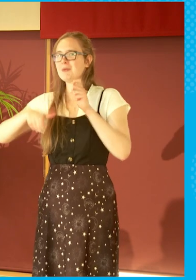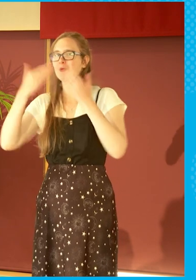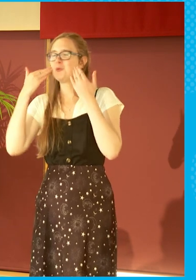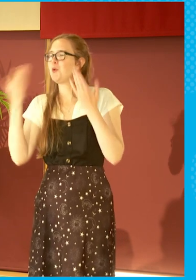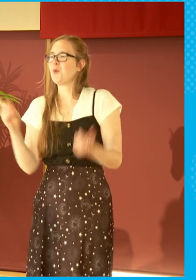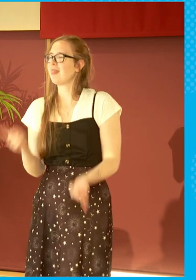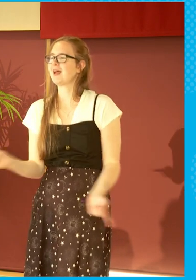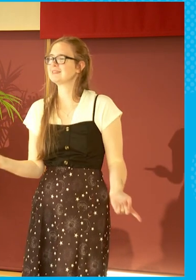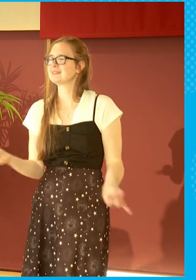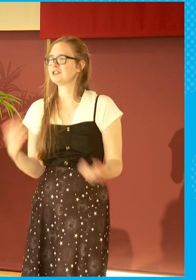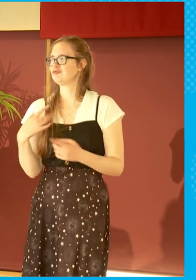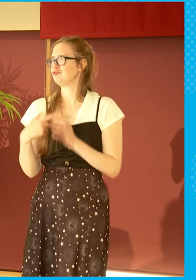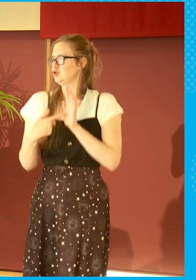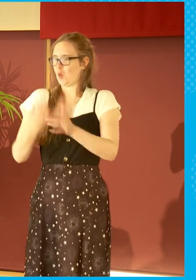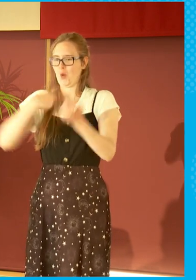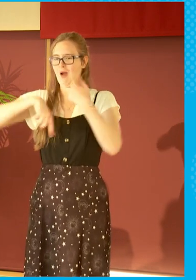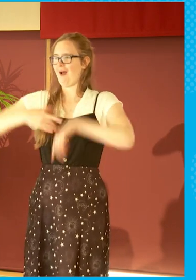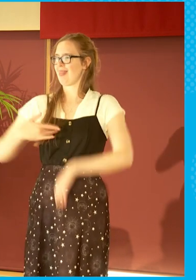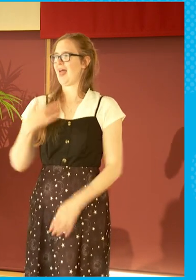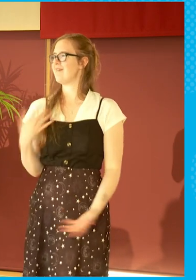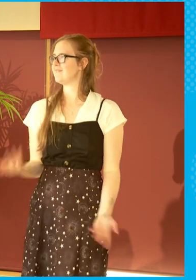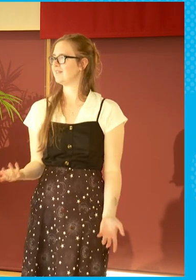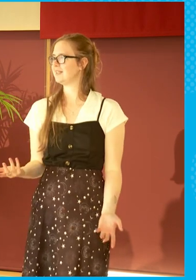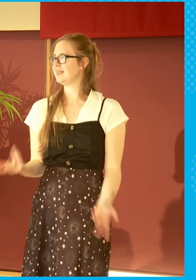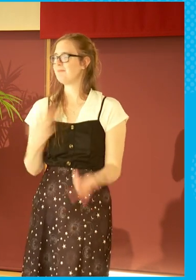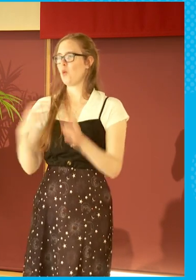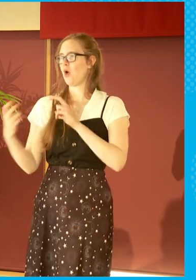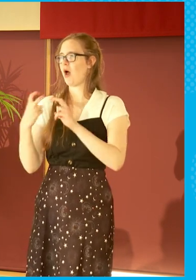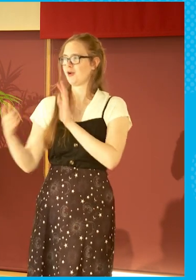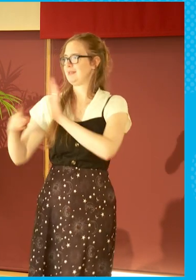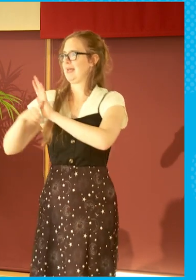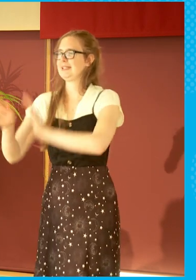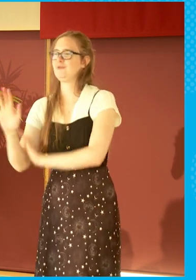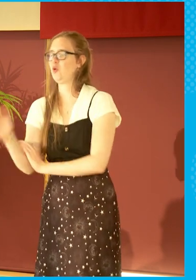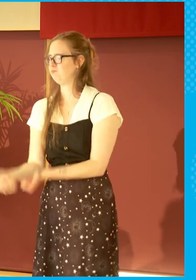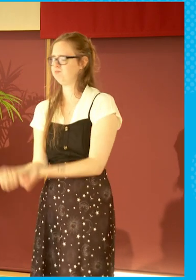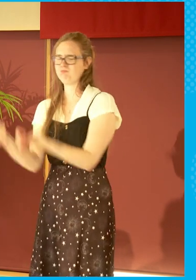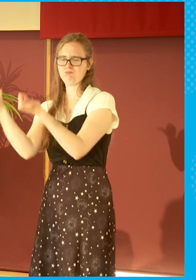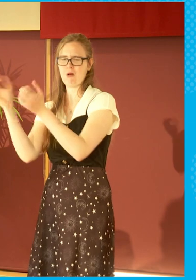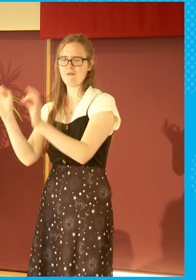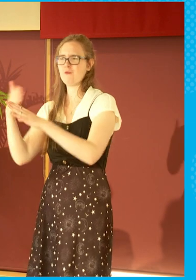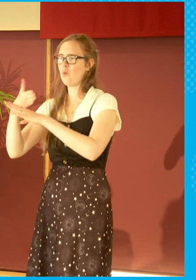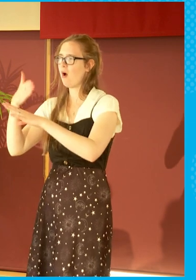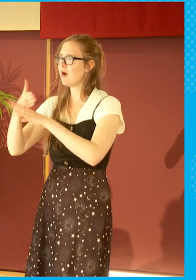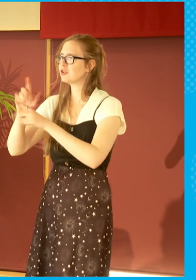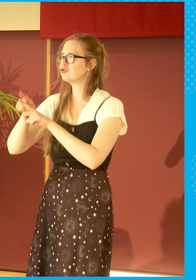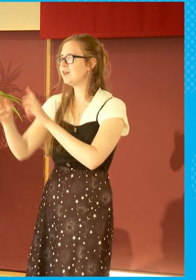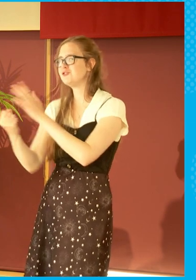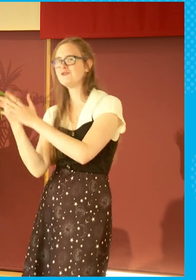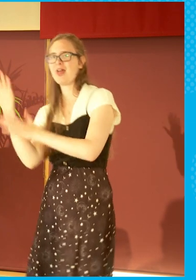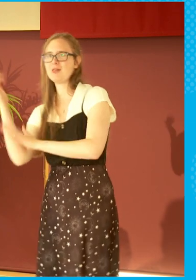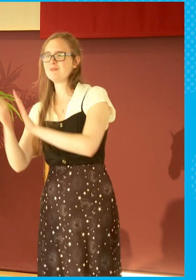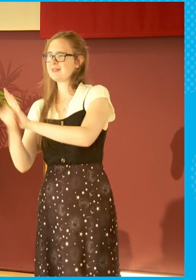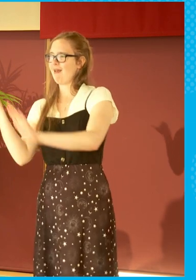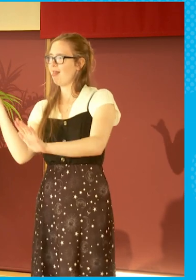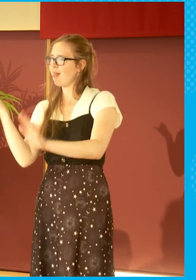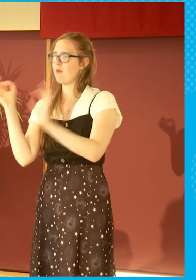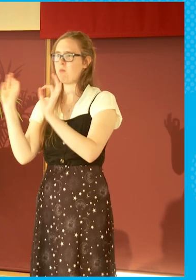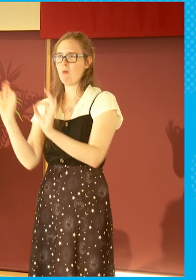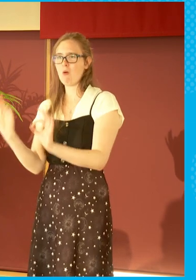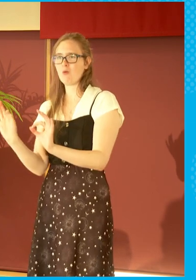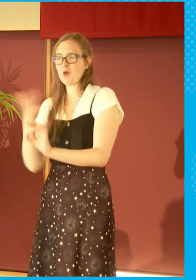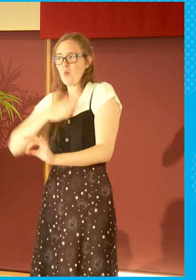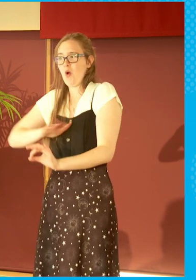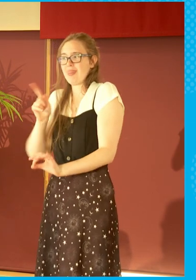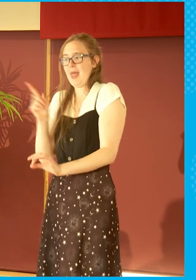reflect our life. But I wouldn't argue against it. It's great for jobs. It's great for people developing their skills. And why wouldn't we